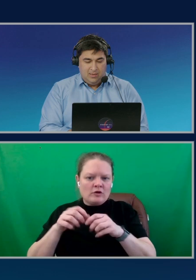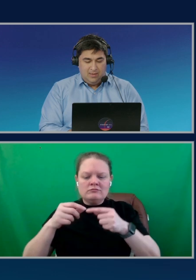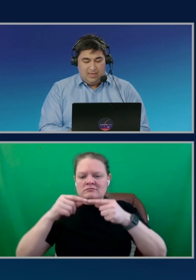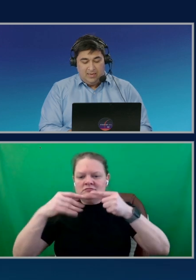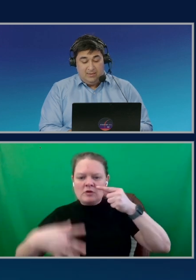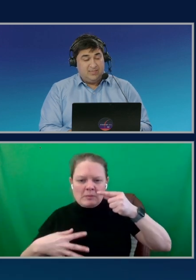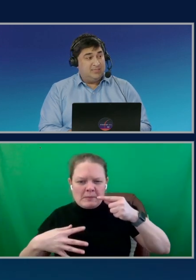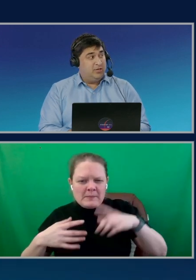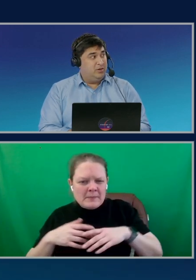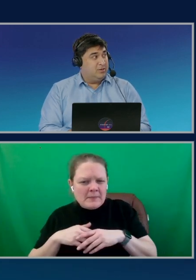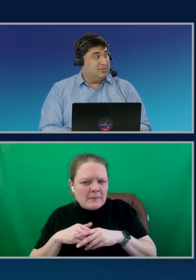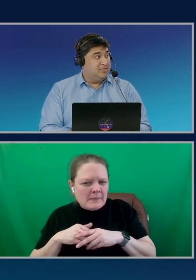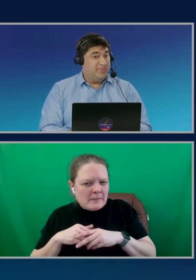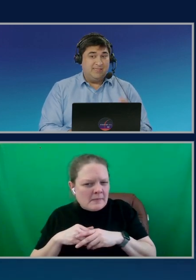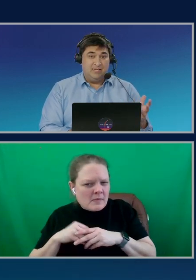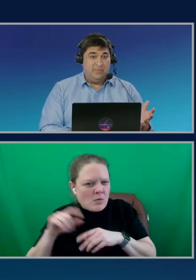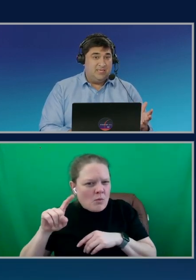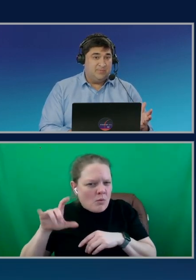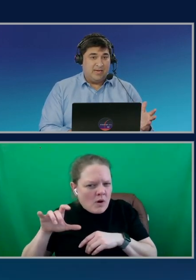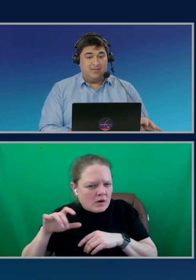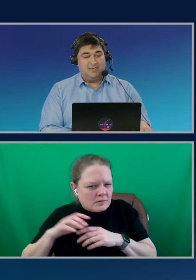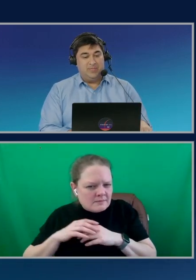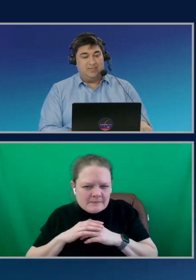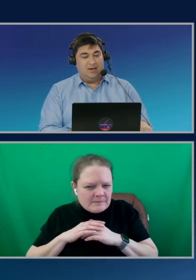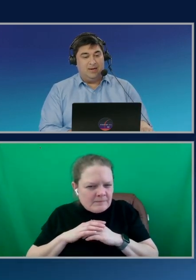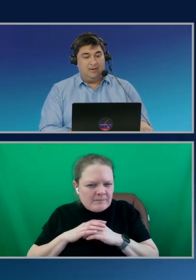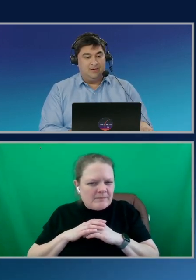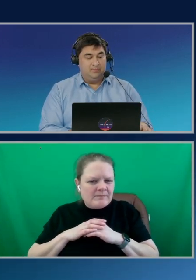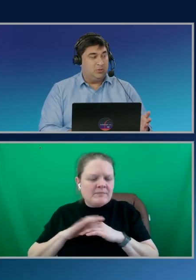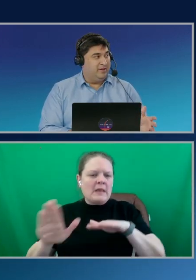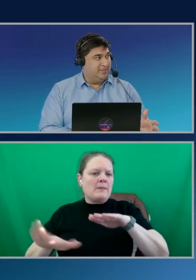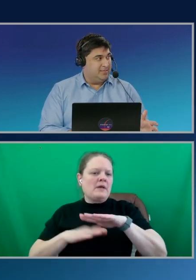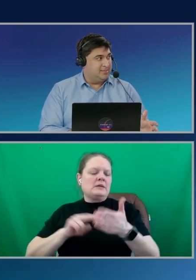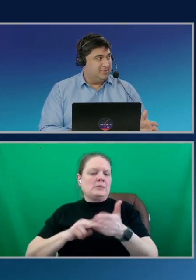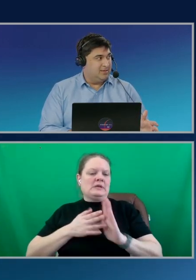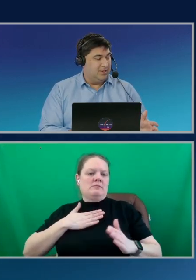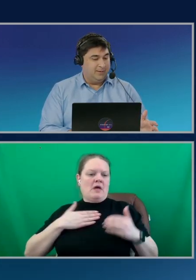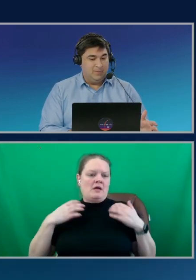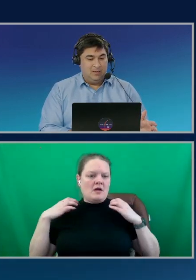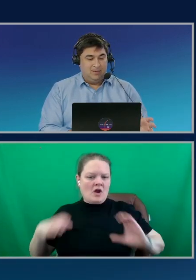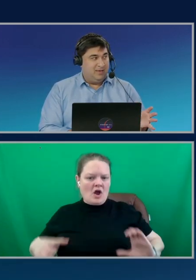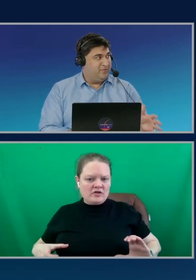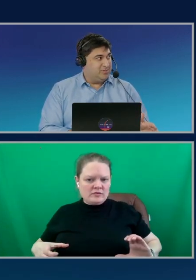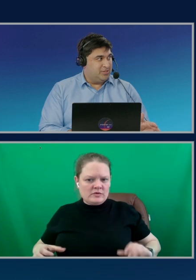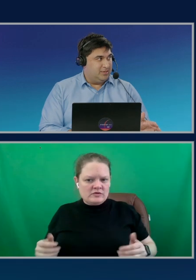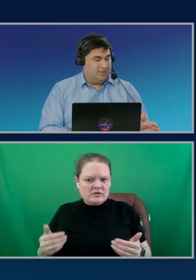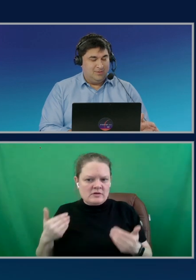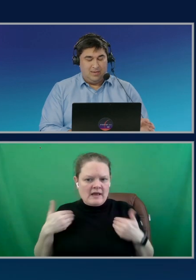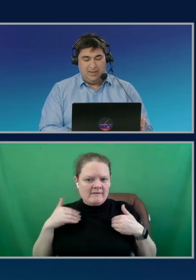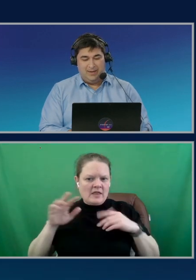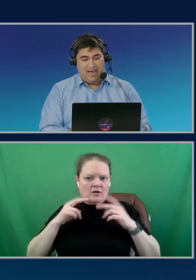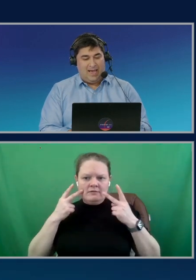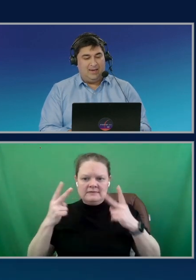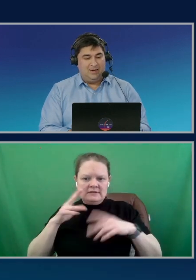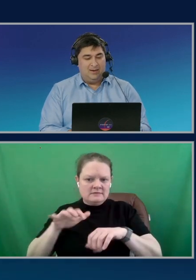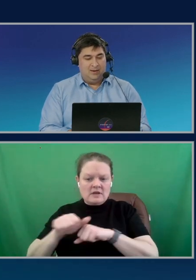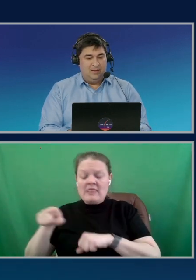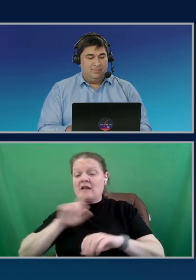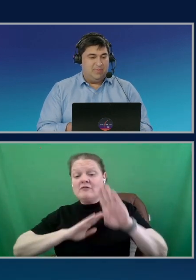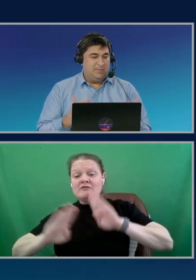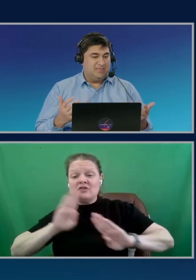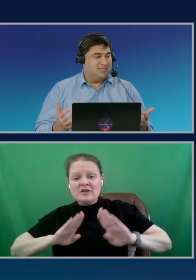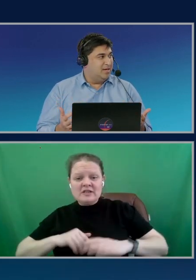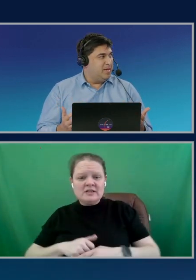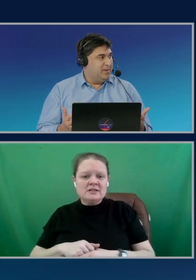20. And this isn't good because this basically means my customers can't book their visits. They're frustrated. And